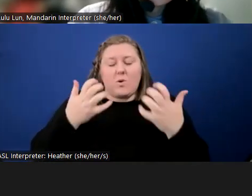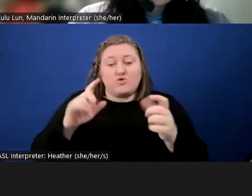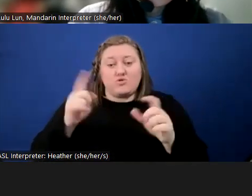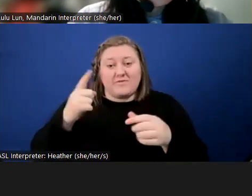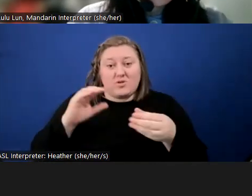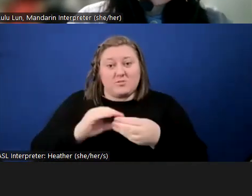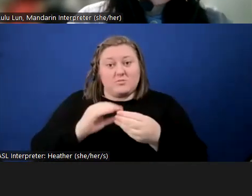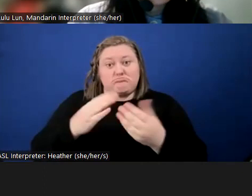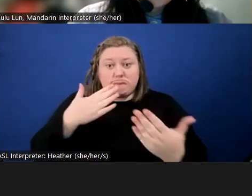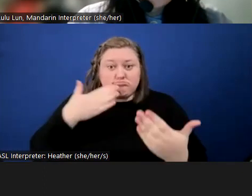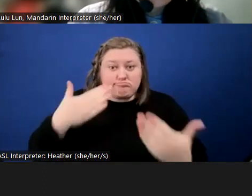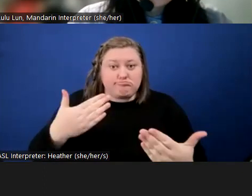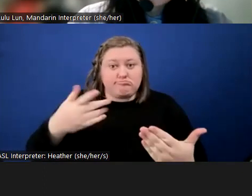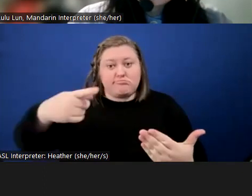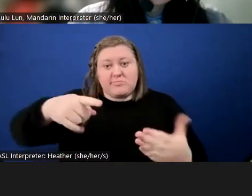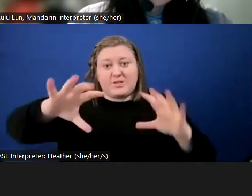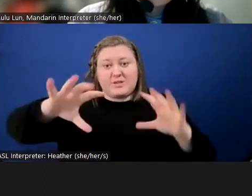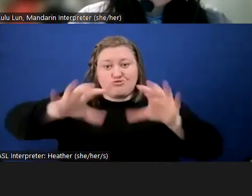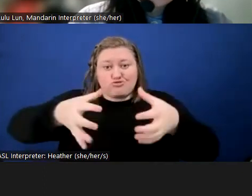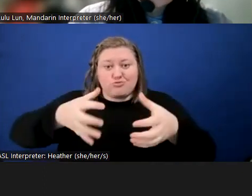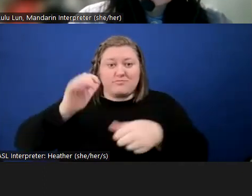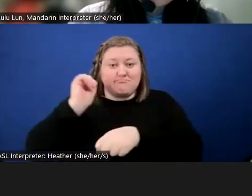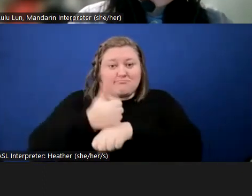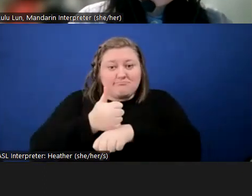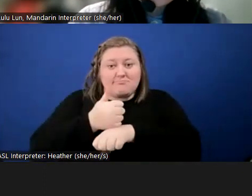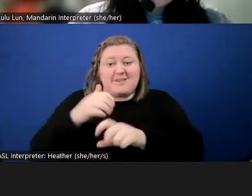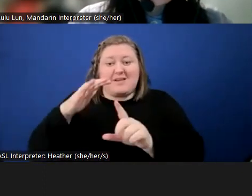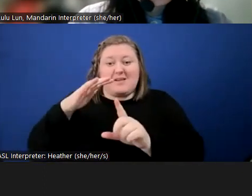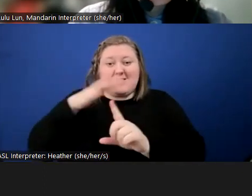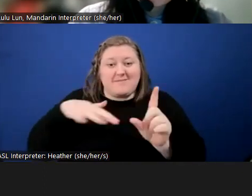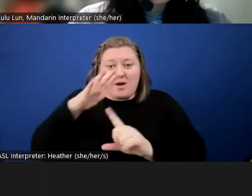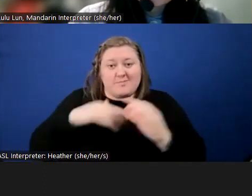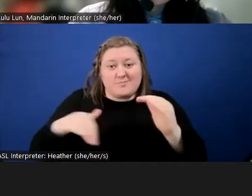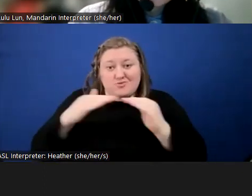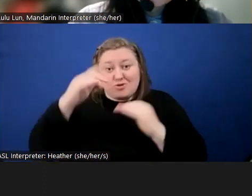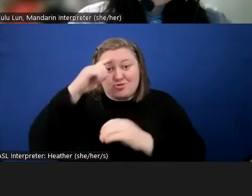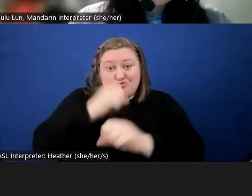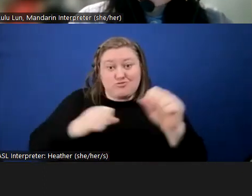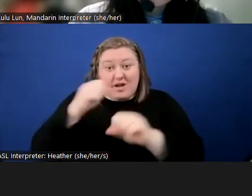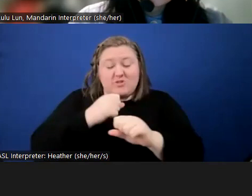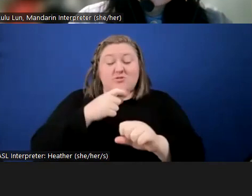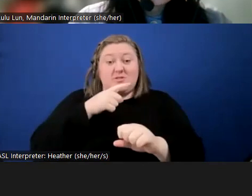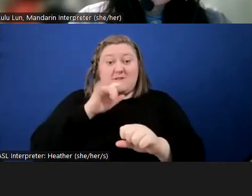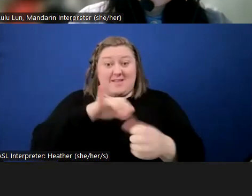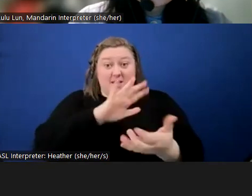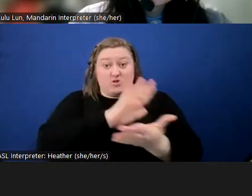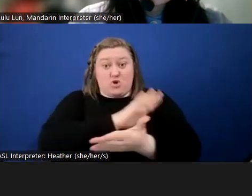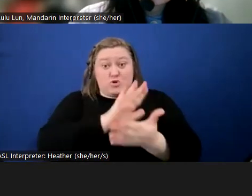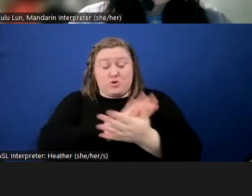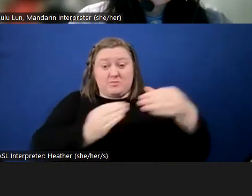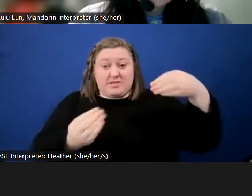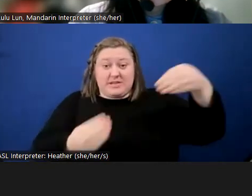this group for putting together the environmental justice strategy. This document has been